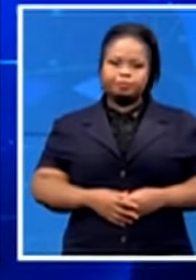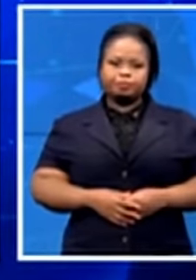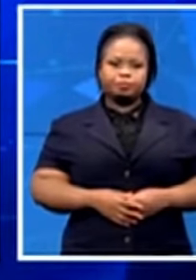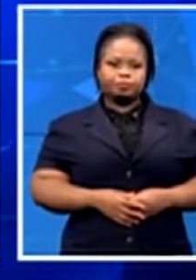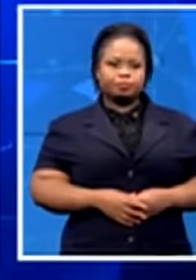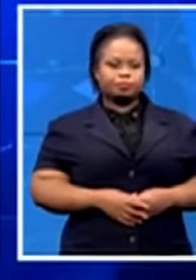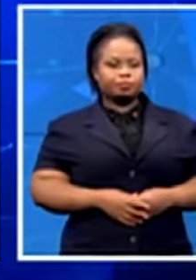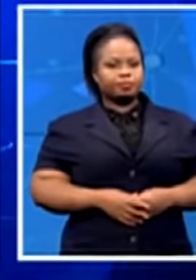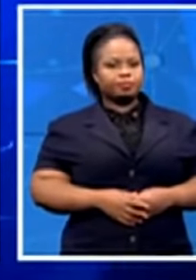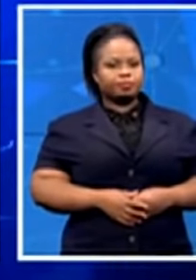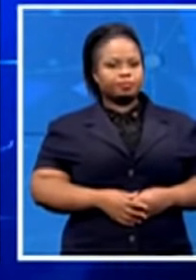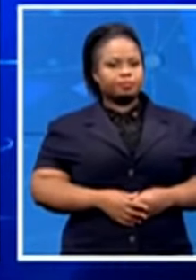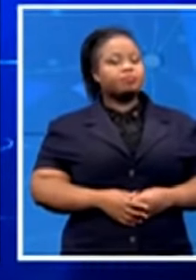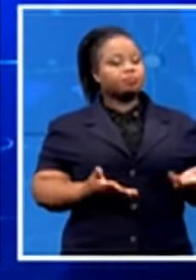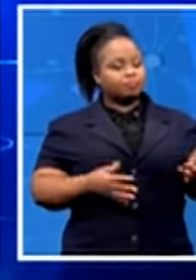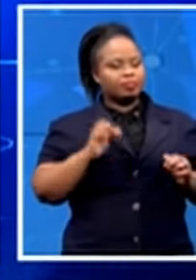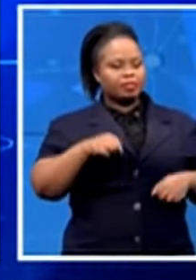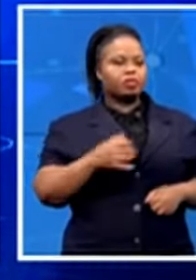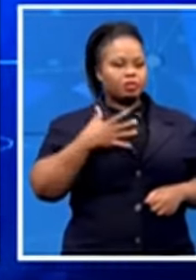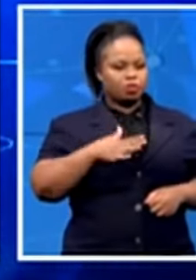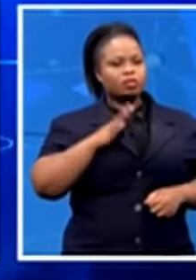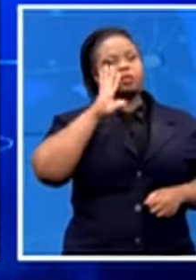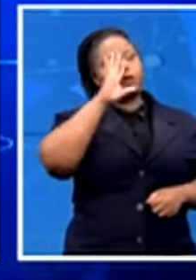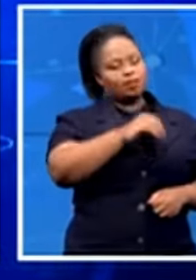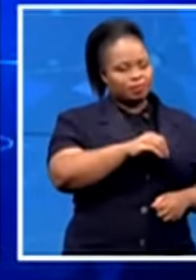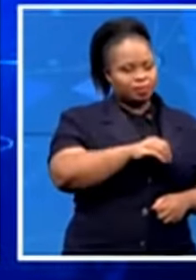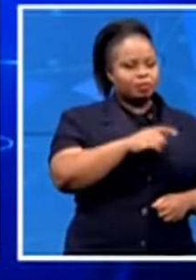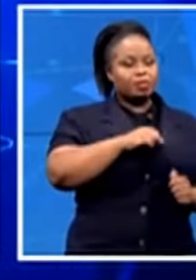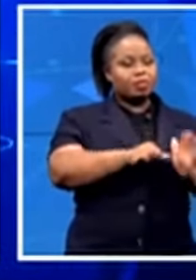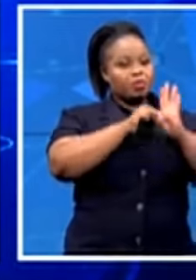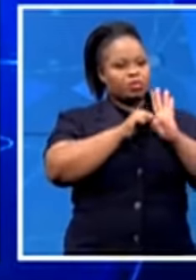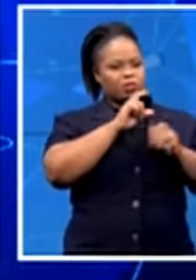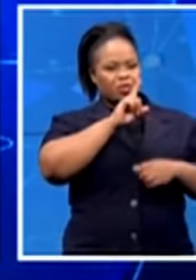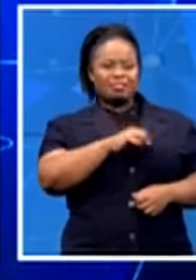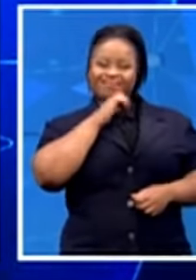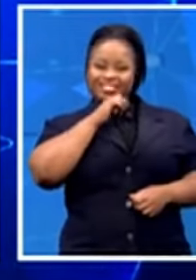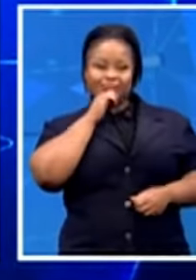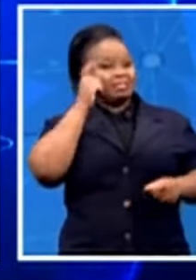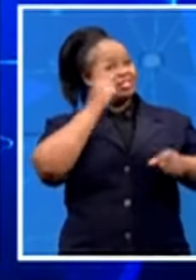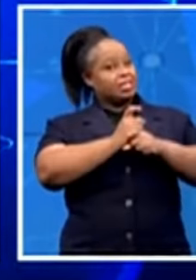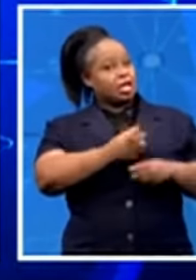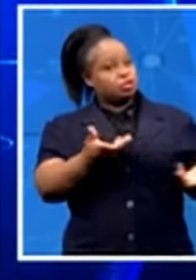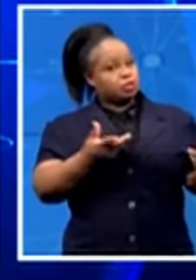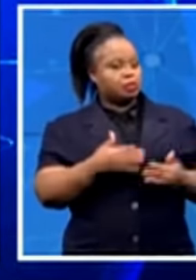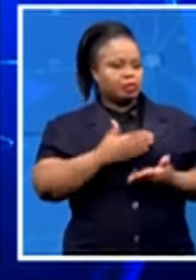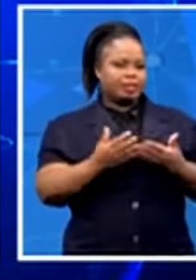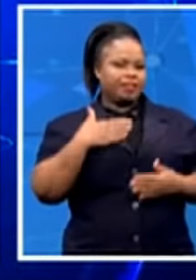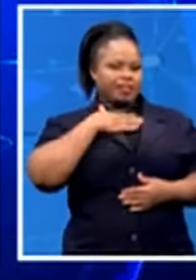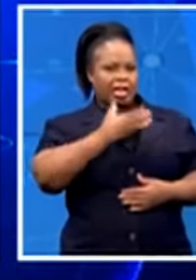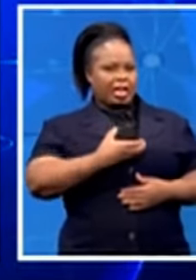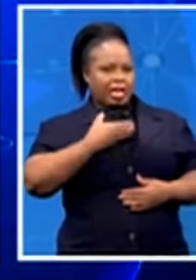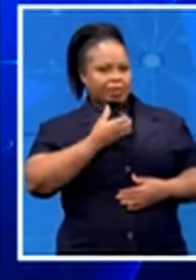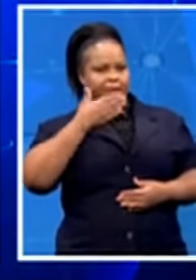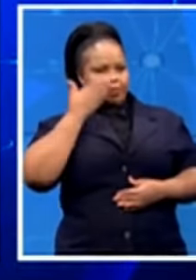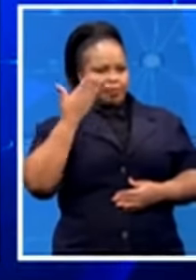answers, we need to ask the pertinent questions, no matter how difficult or uncomfortable it is. Tell us about where you